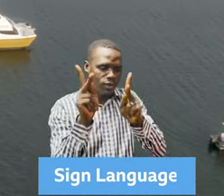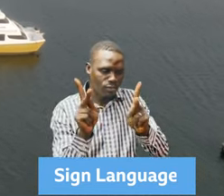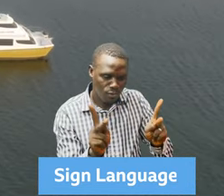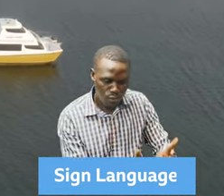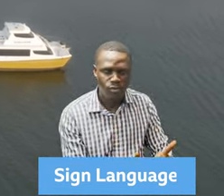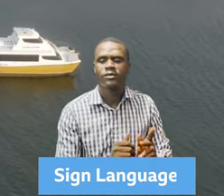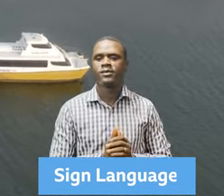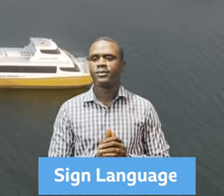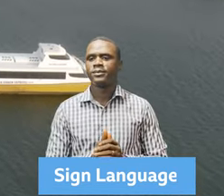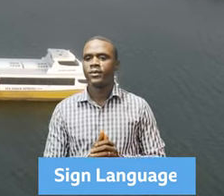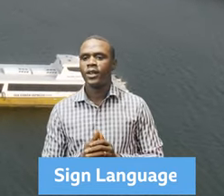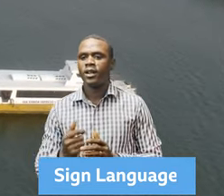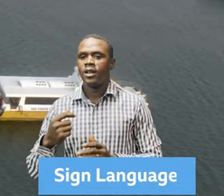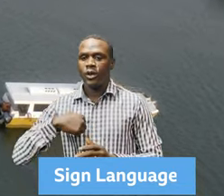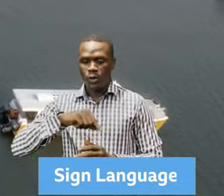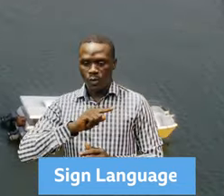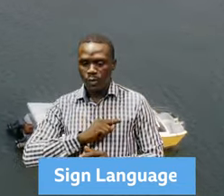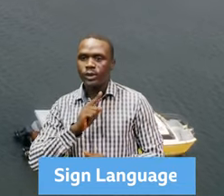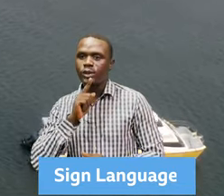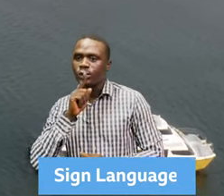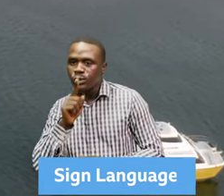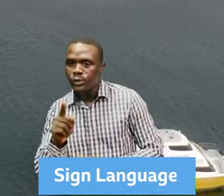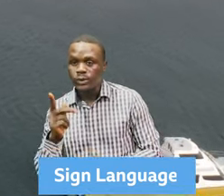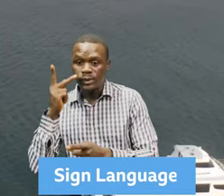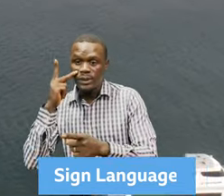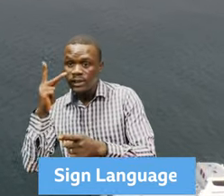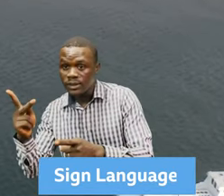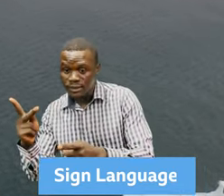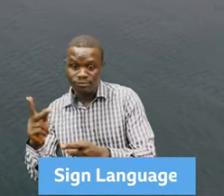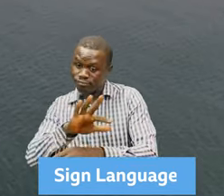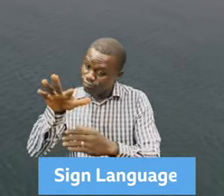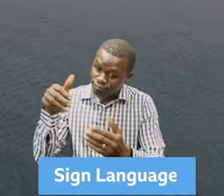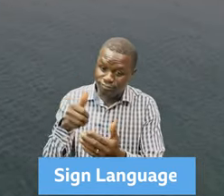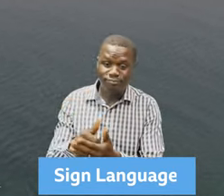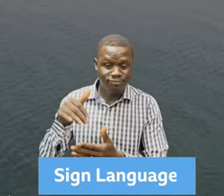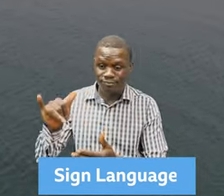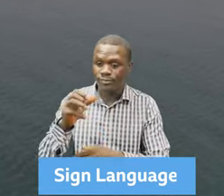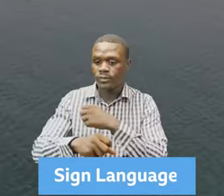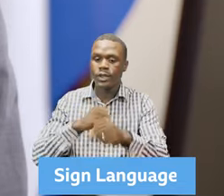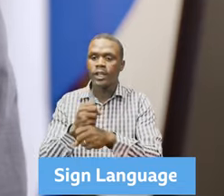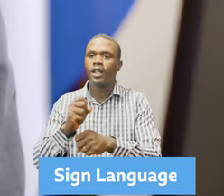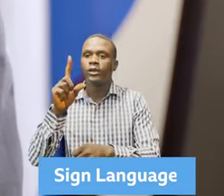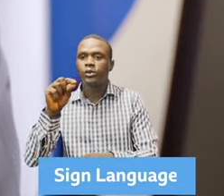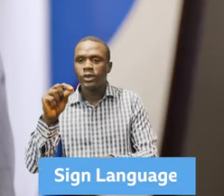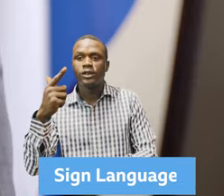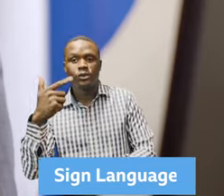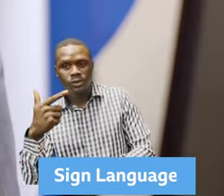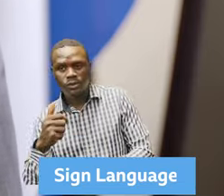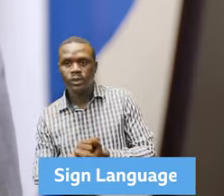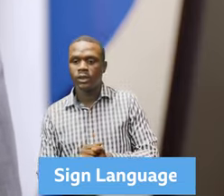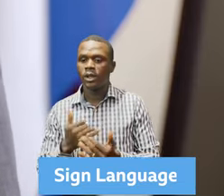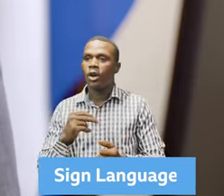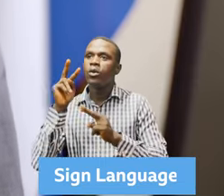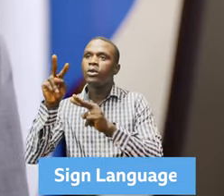activities against the four outcomes of the cooperation framework in 2021. Looking forward